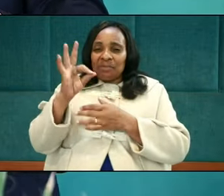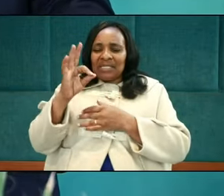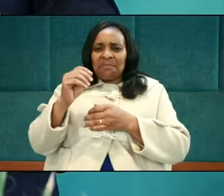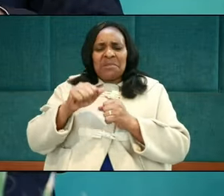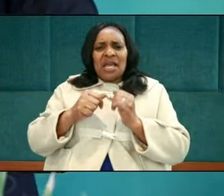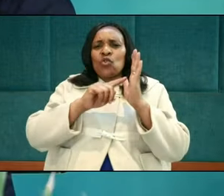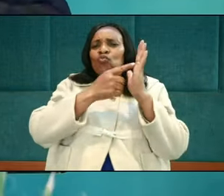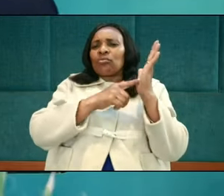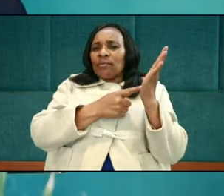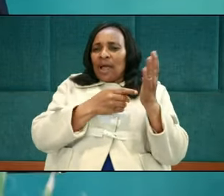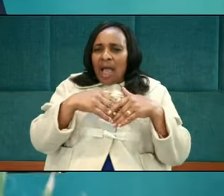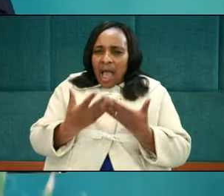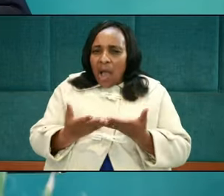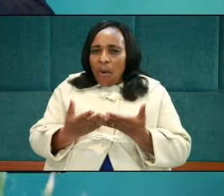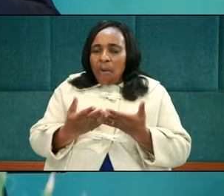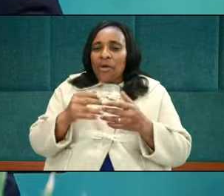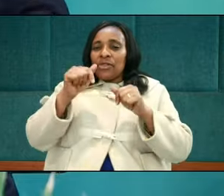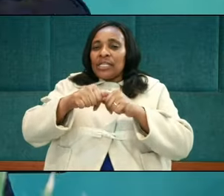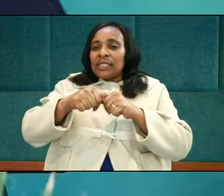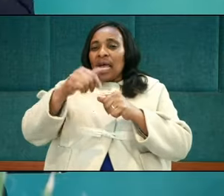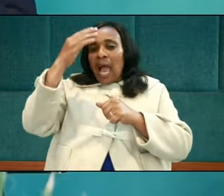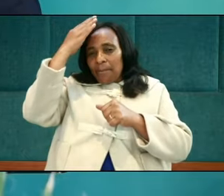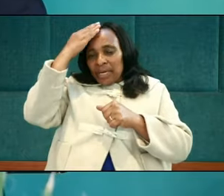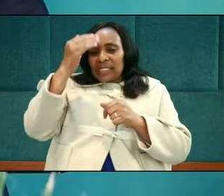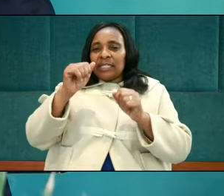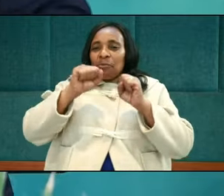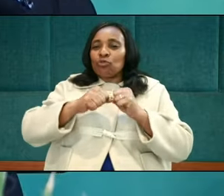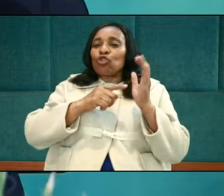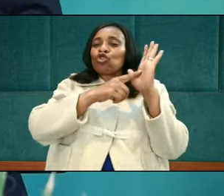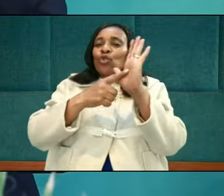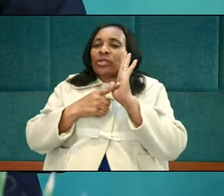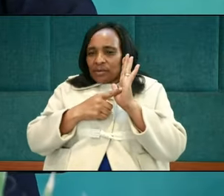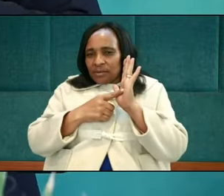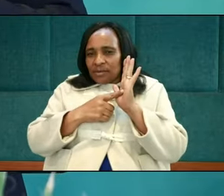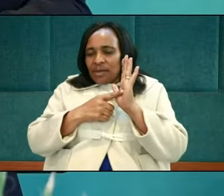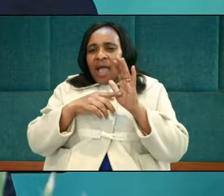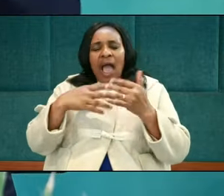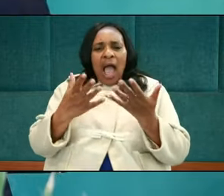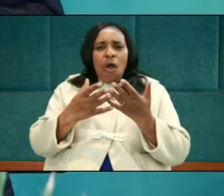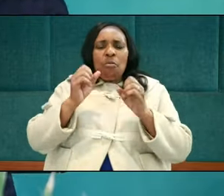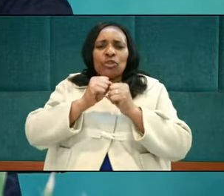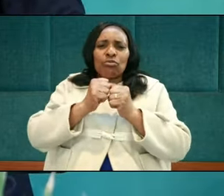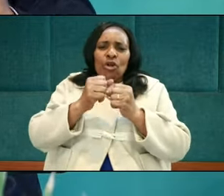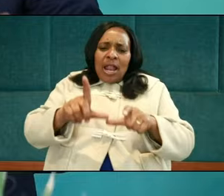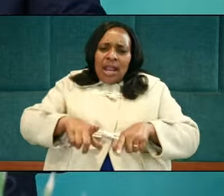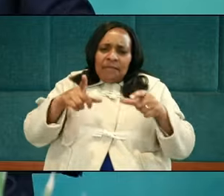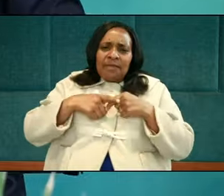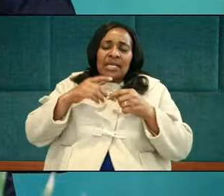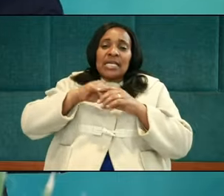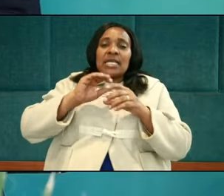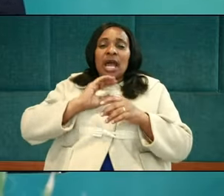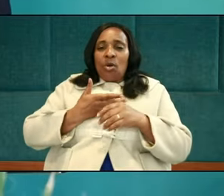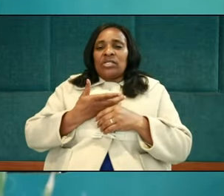will illustrate how meekness is manifested, how meekness is exhibited in